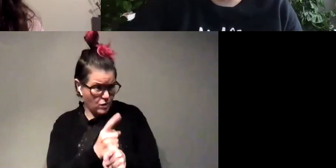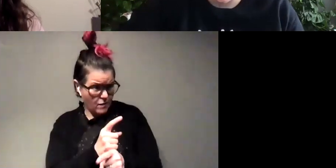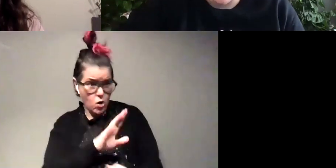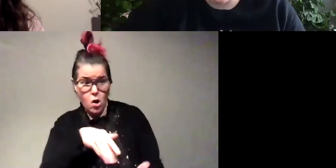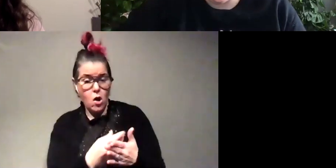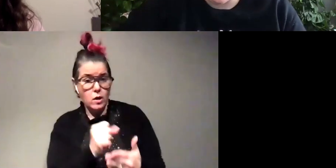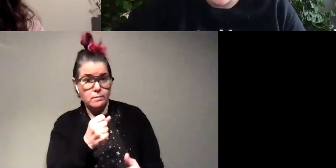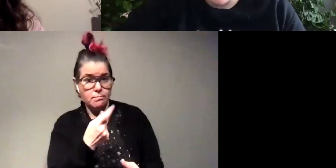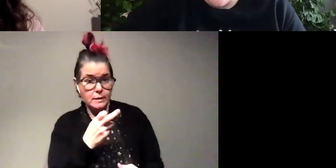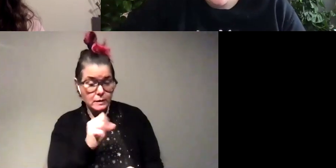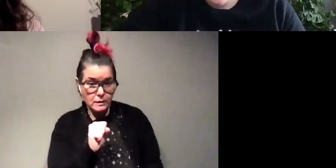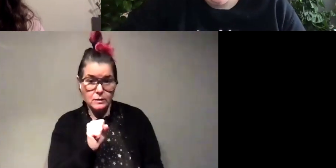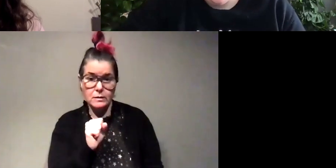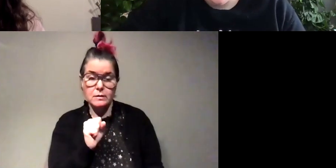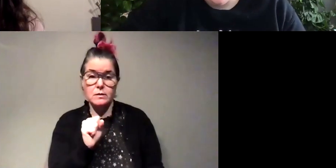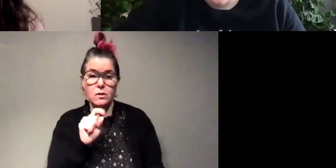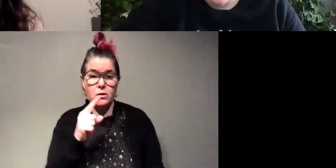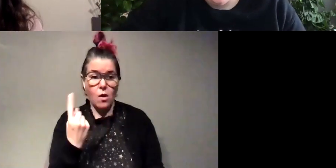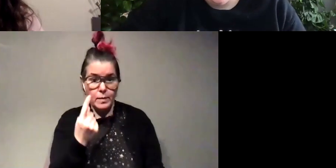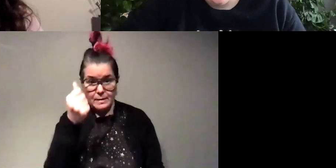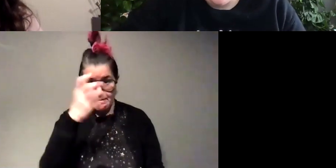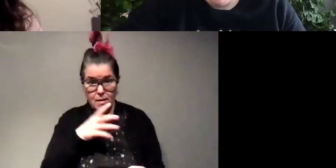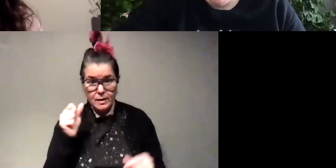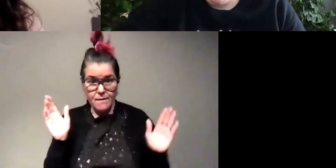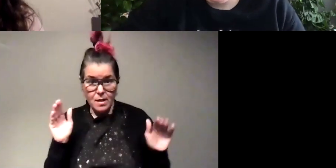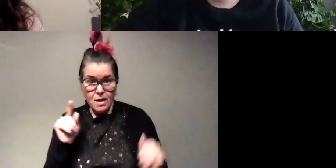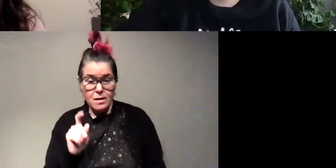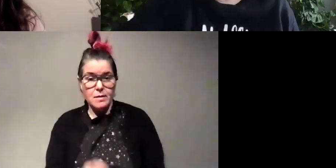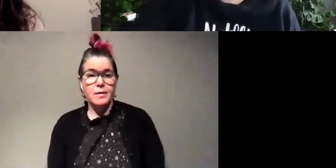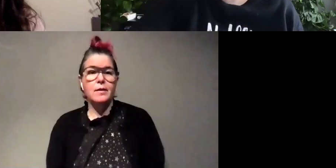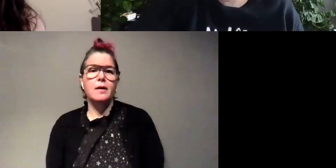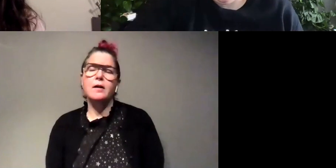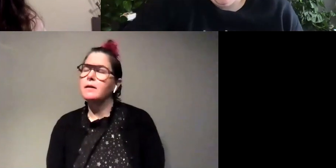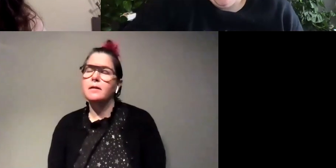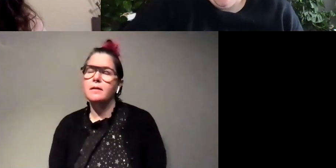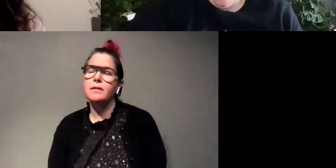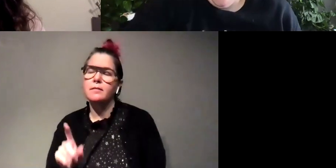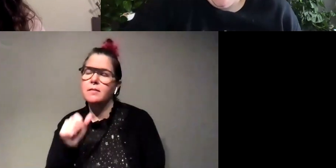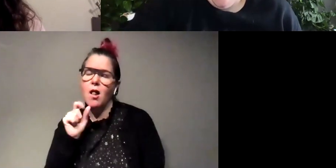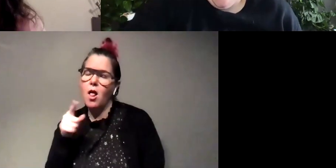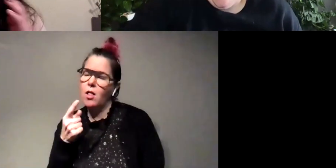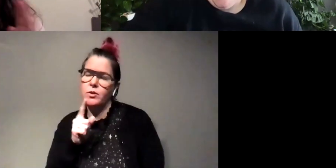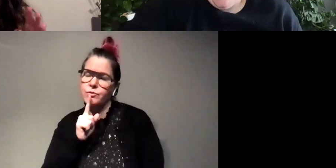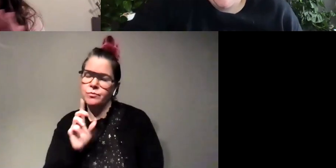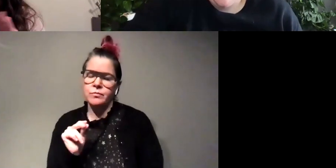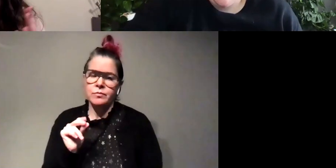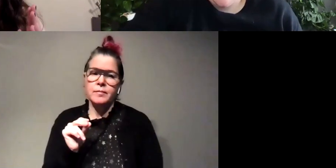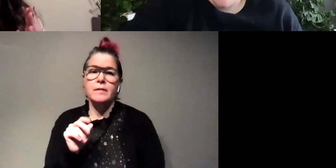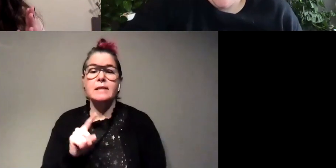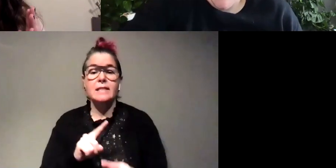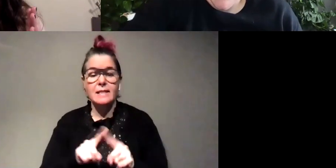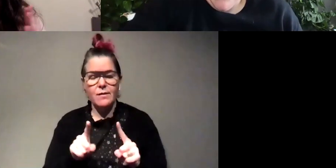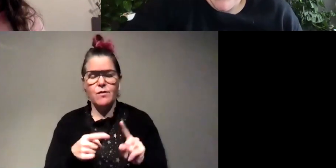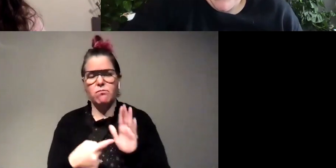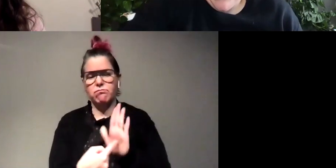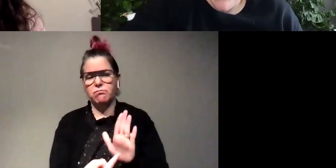and and is it always the males um so it's not always true for all species so the different forms that i showed